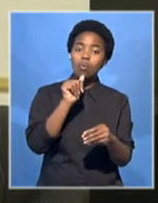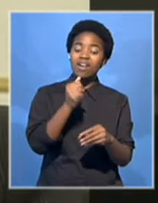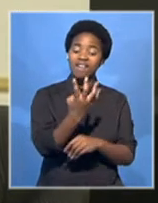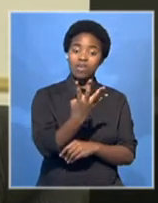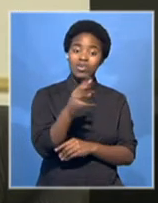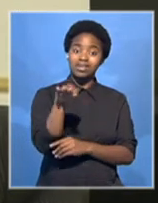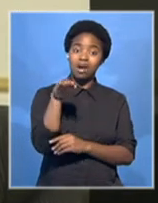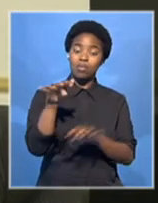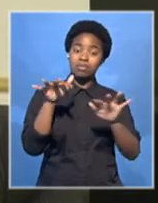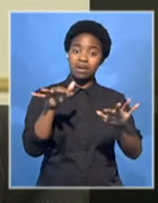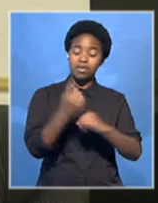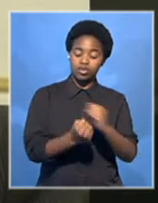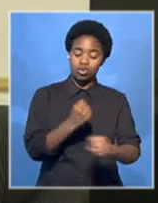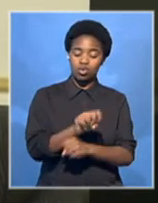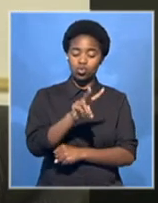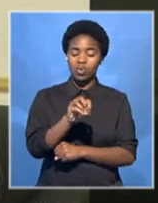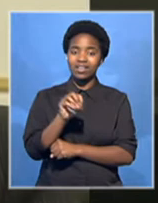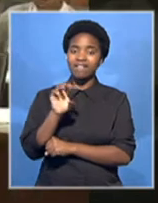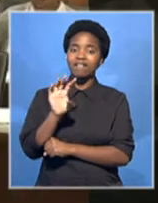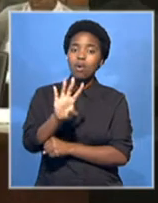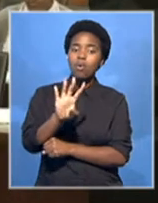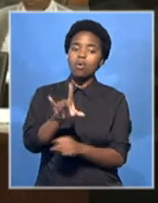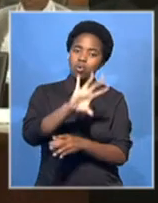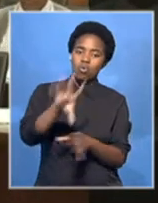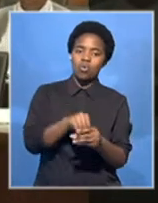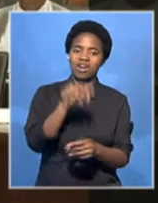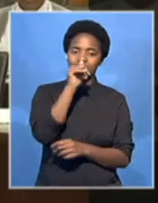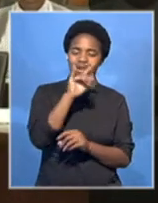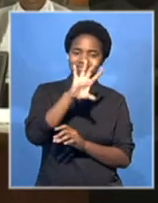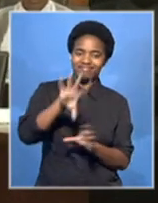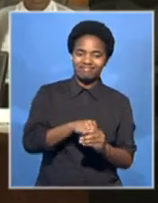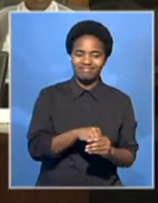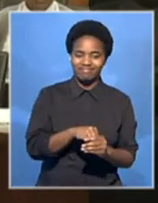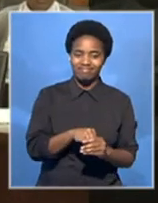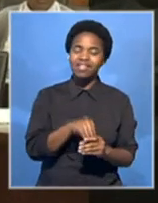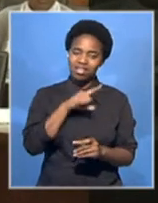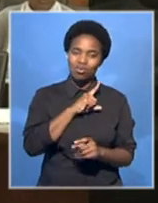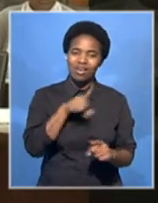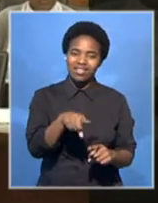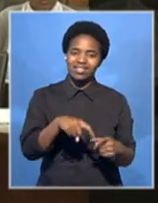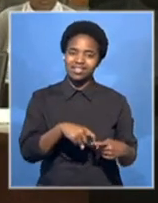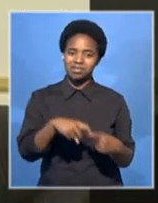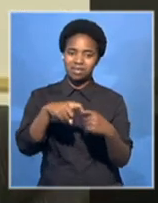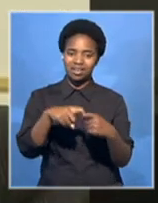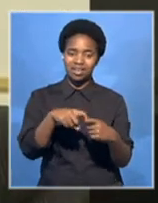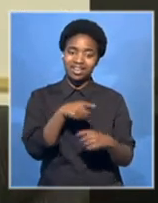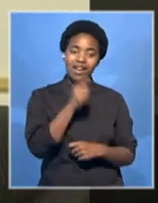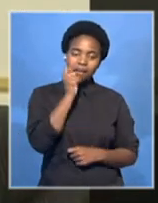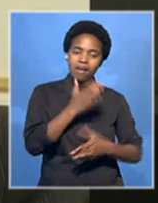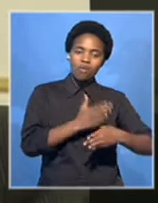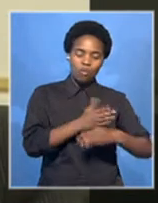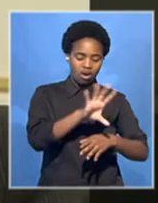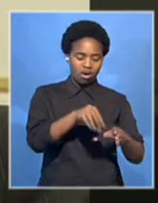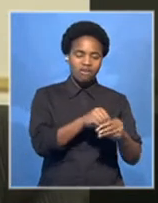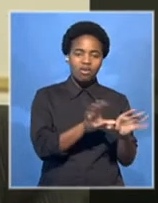four Zimbabwean nationals in 2010. The minister's legal counsel said his suspension was to ensure the matter is investigated